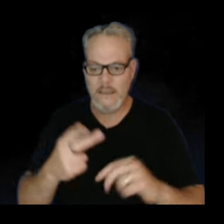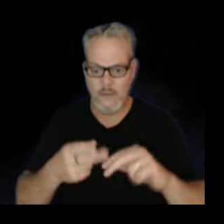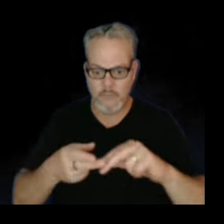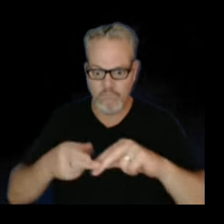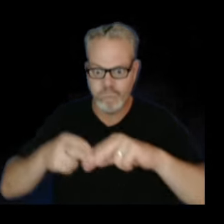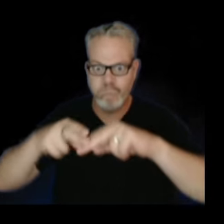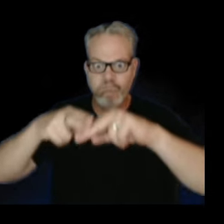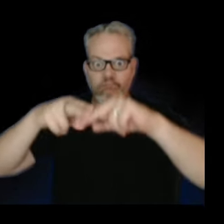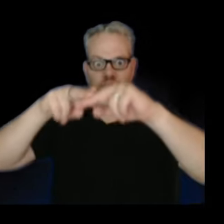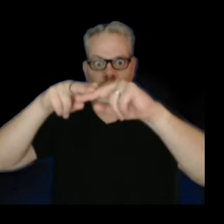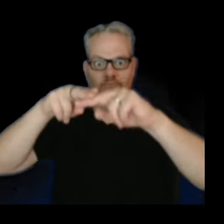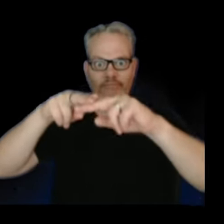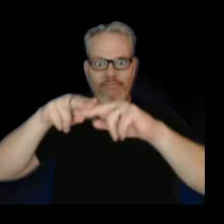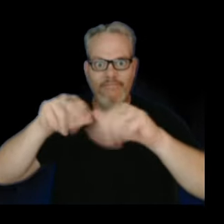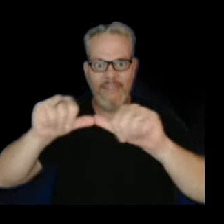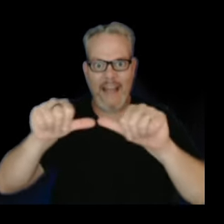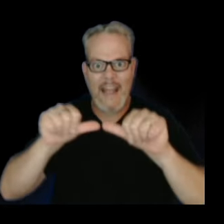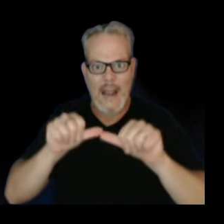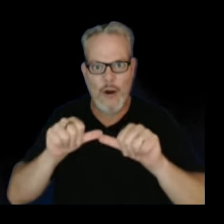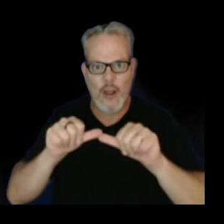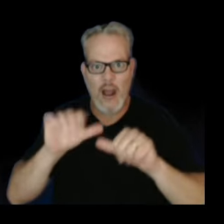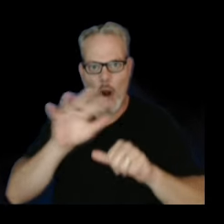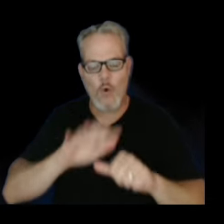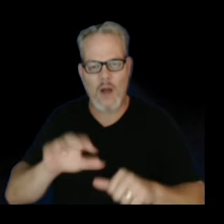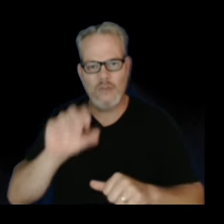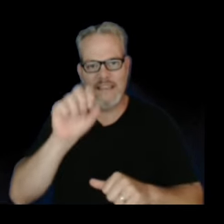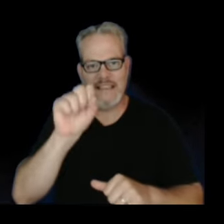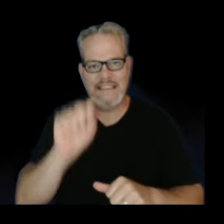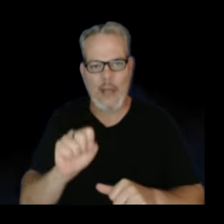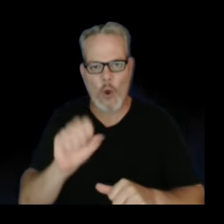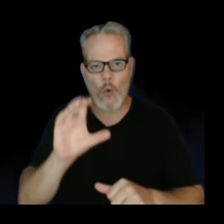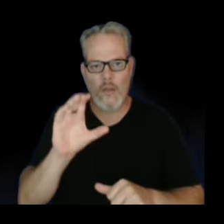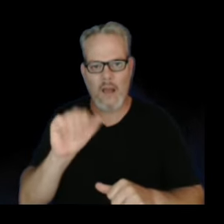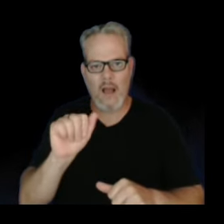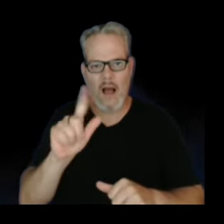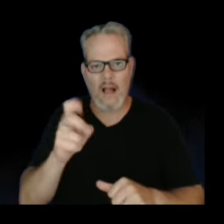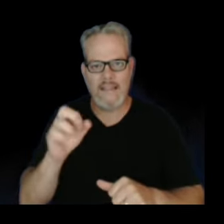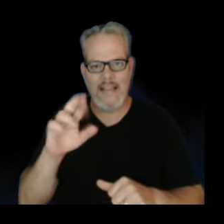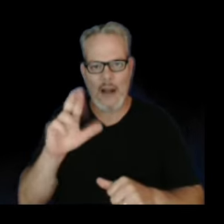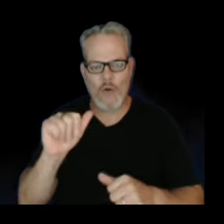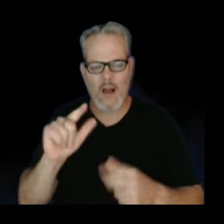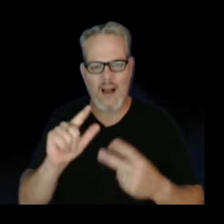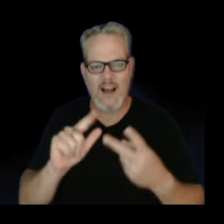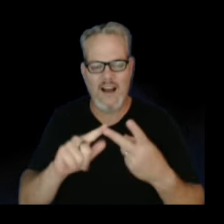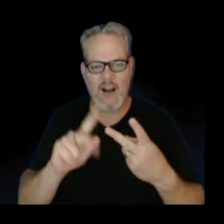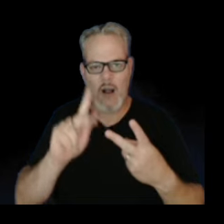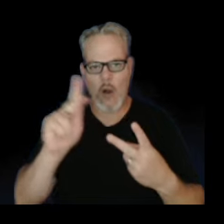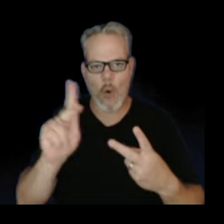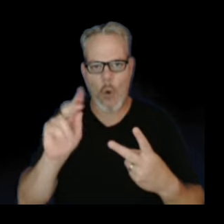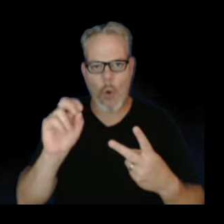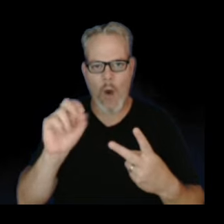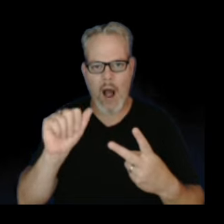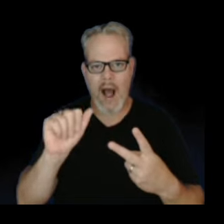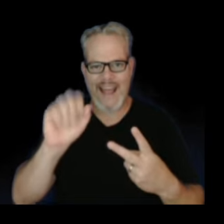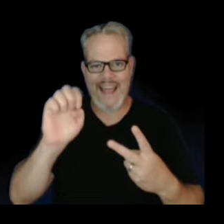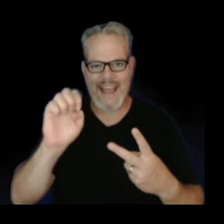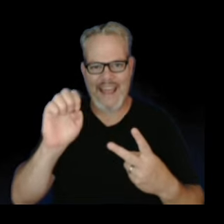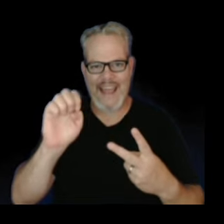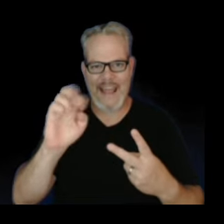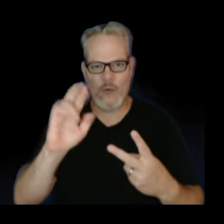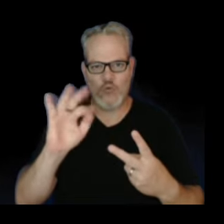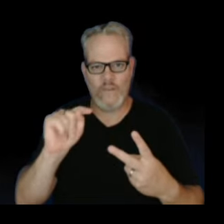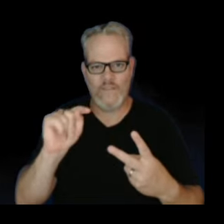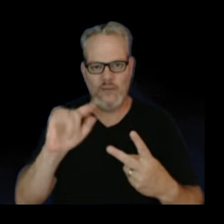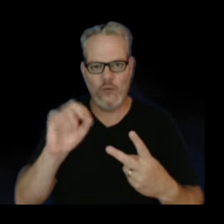around the South Caldera and the Kauai fault zone, Upper East Rift, just like before. Looking at the